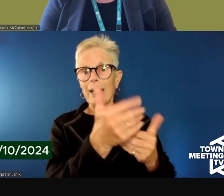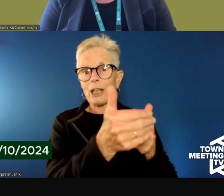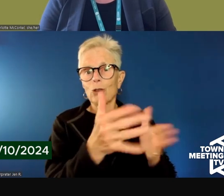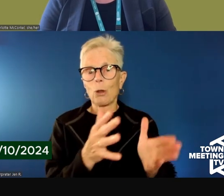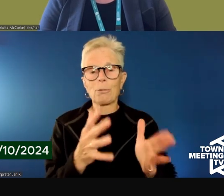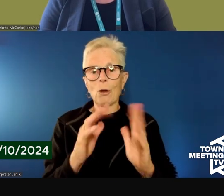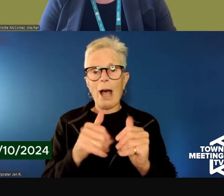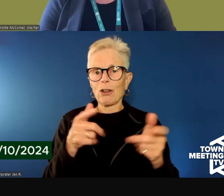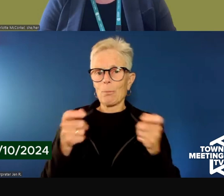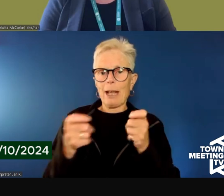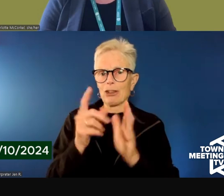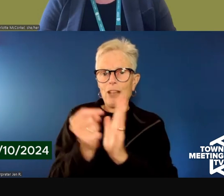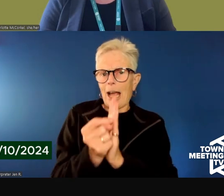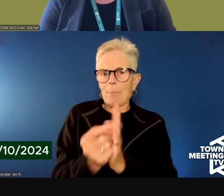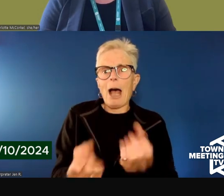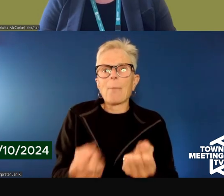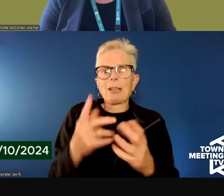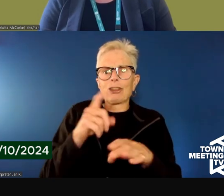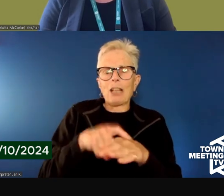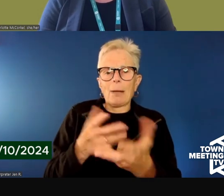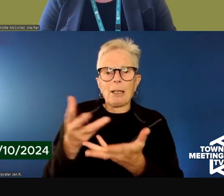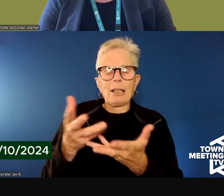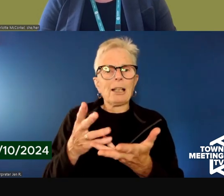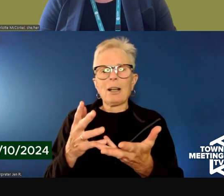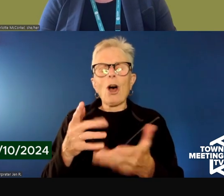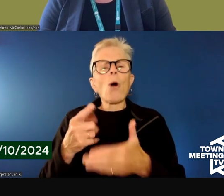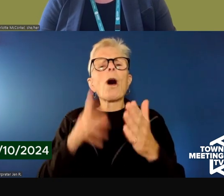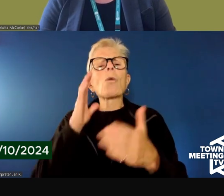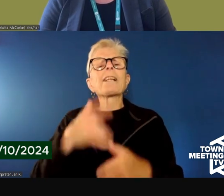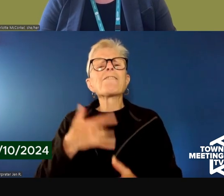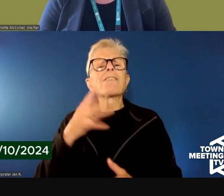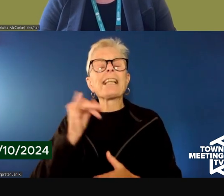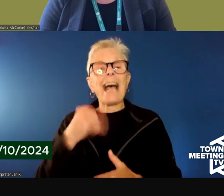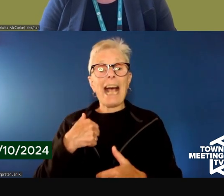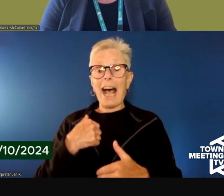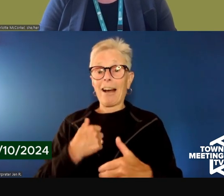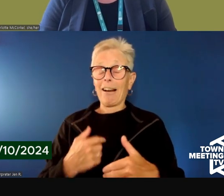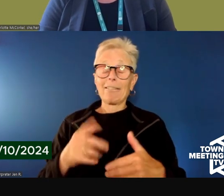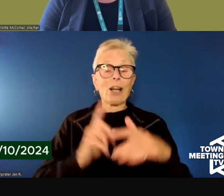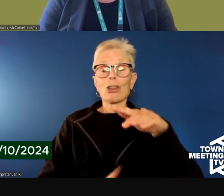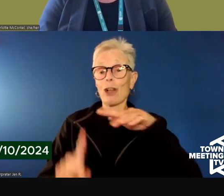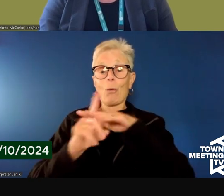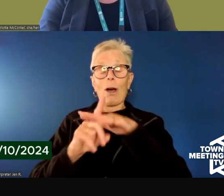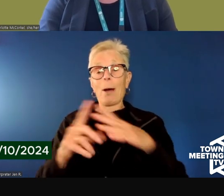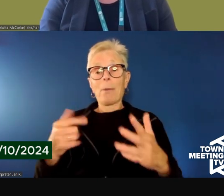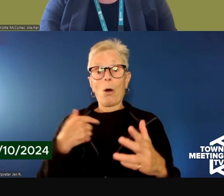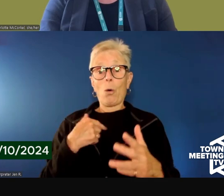everybody participating in the town hall, what it's going to feel like and be like in the clinic.